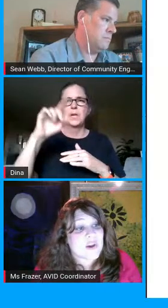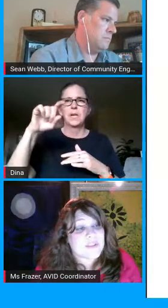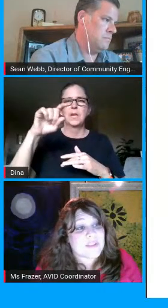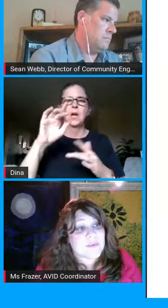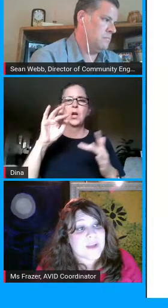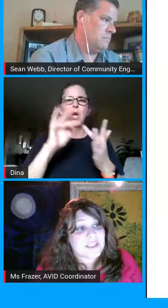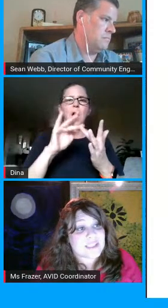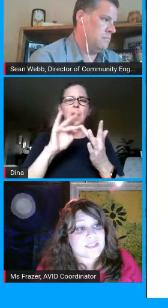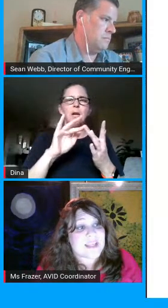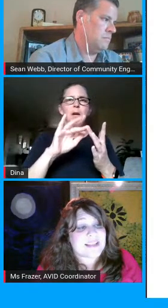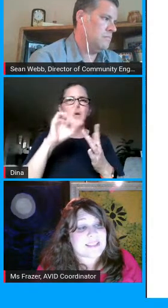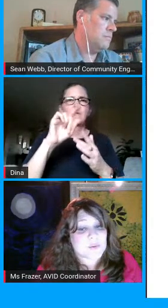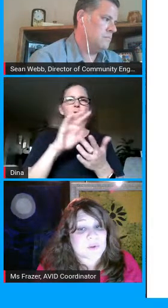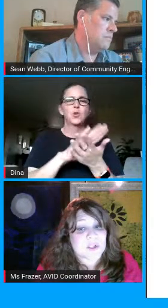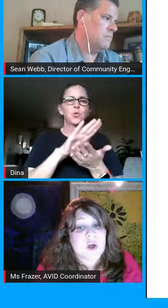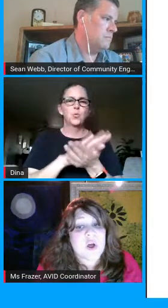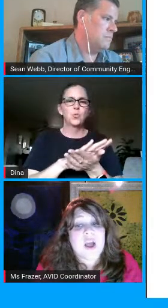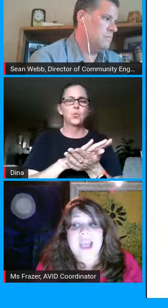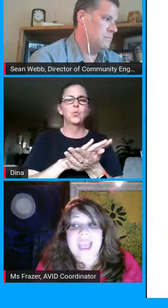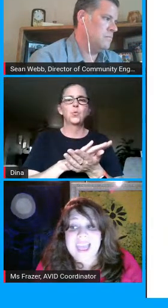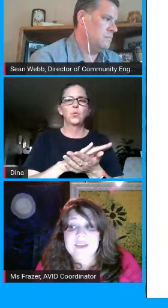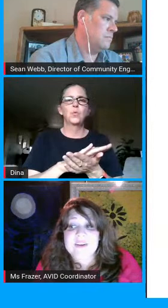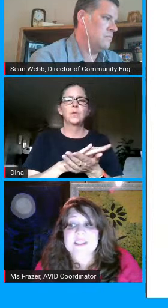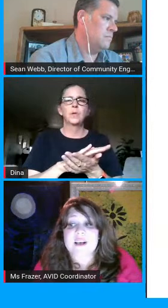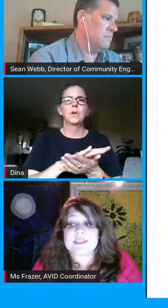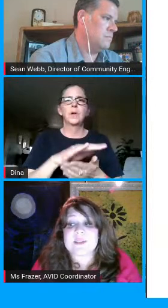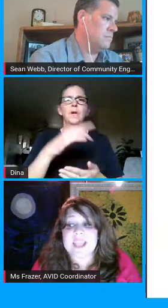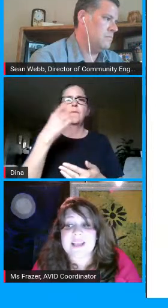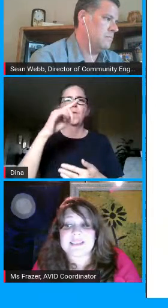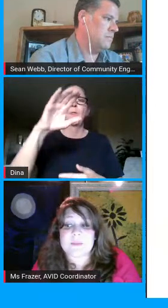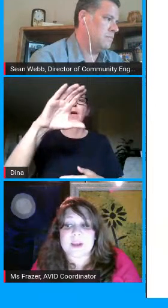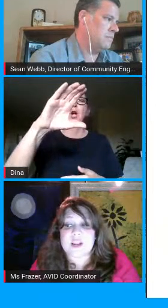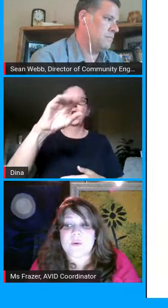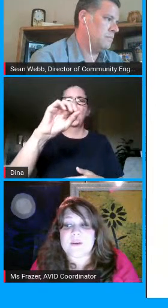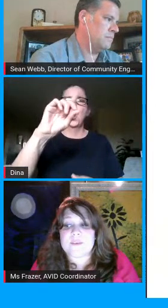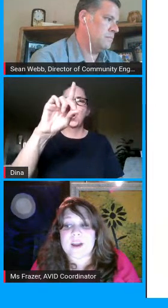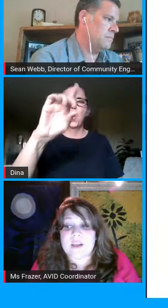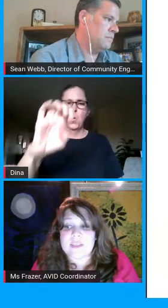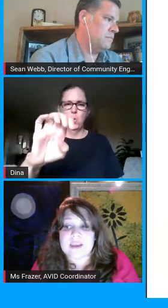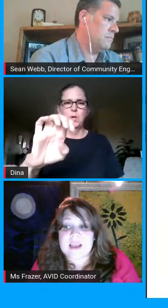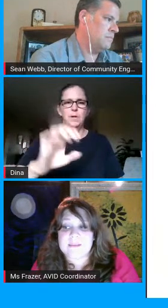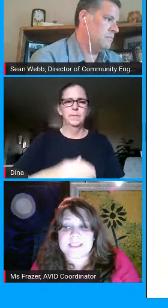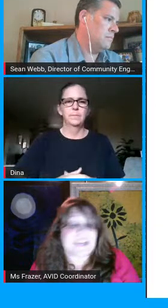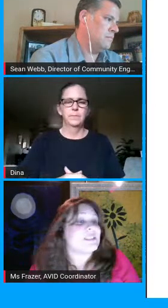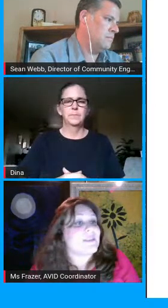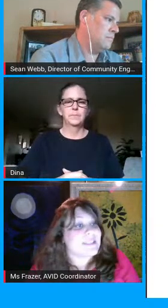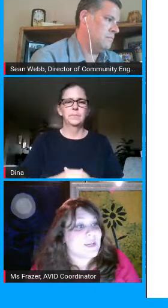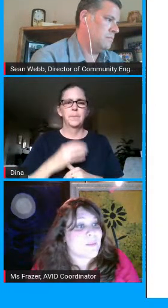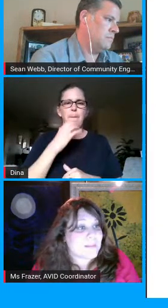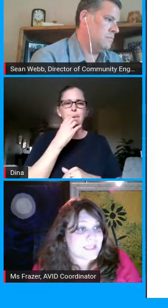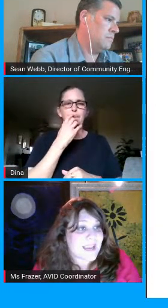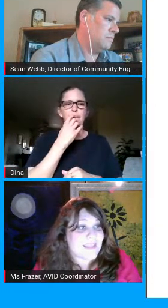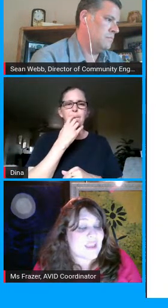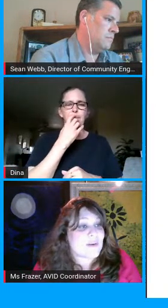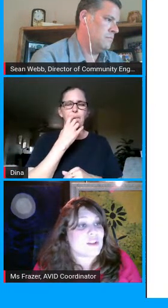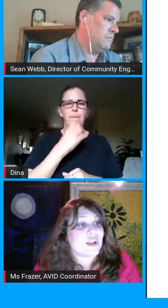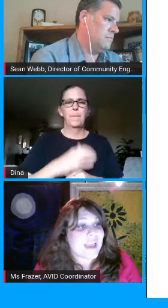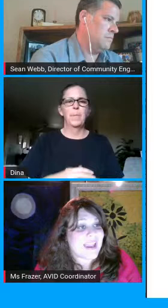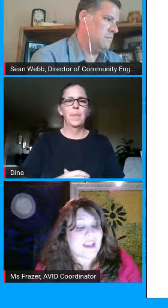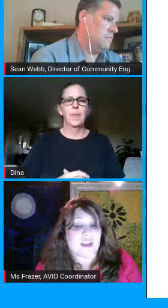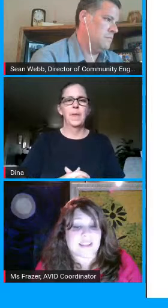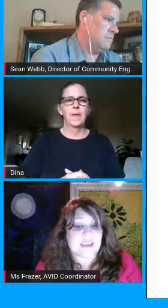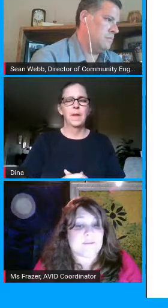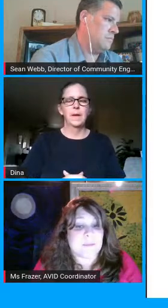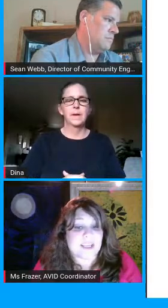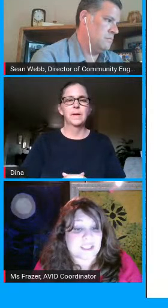and get the code and the directions for that school and there's also links that we're going to go over on the dsusd website that you can